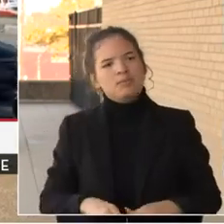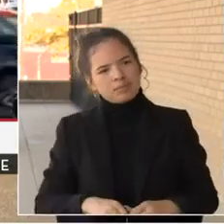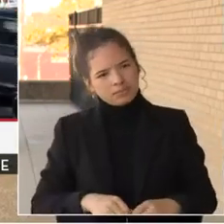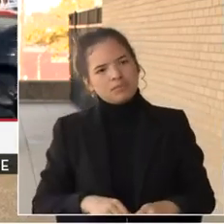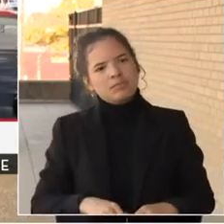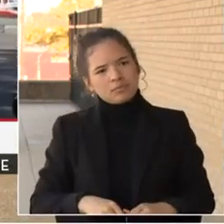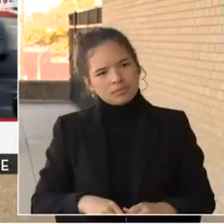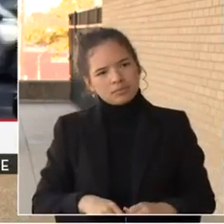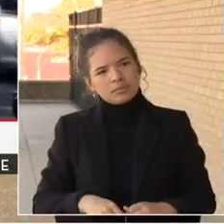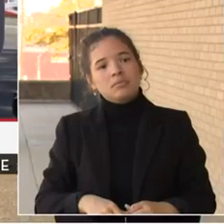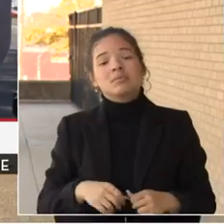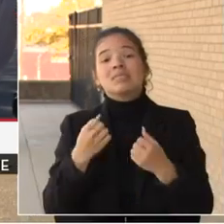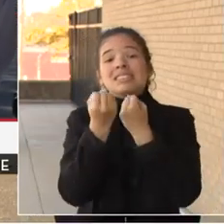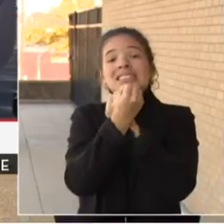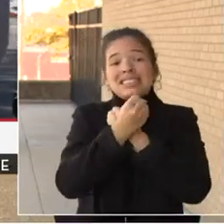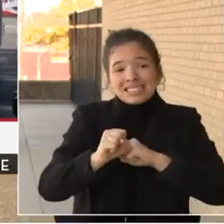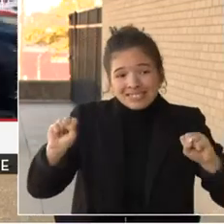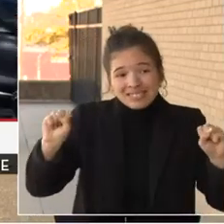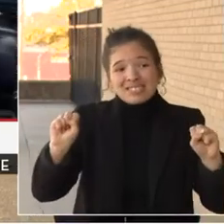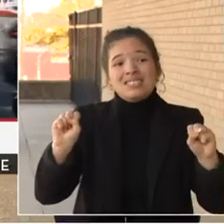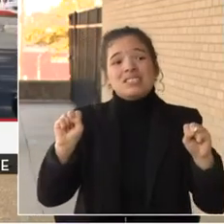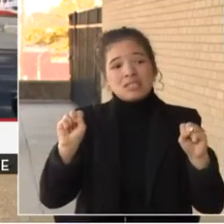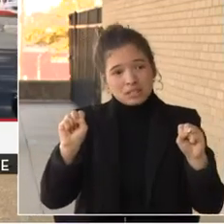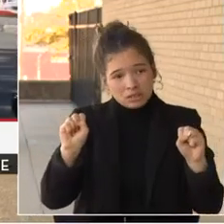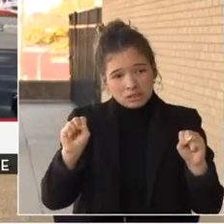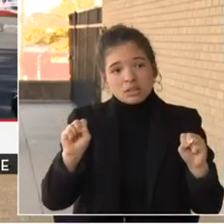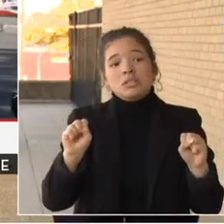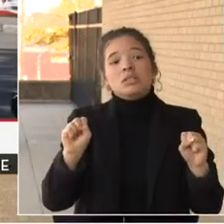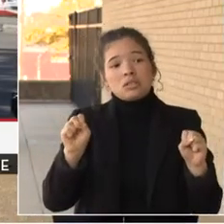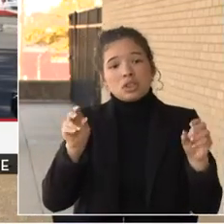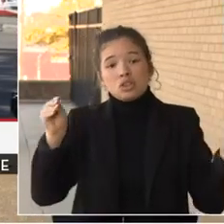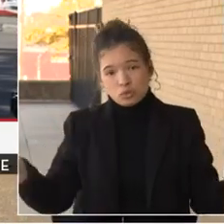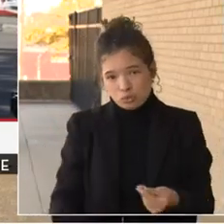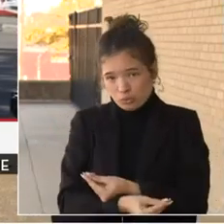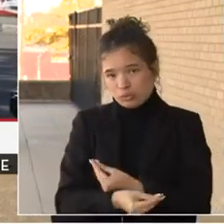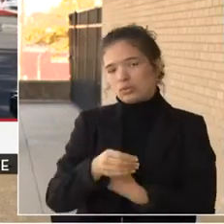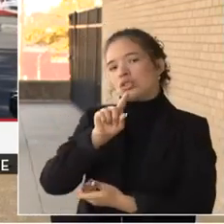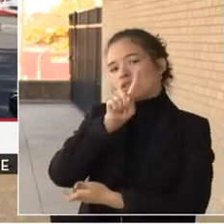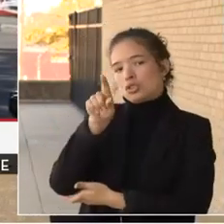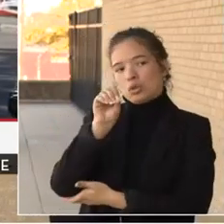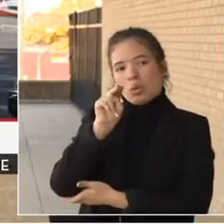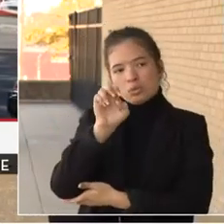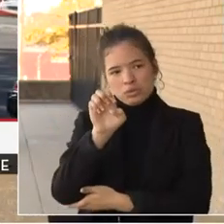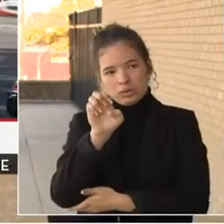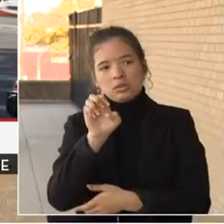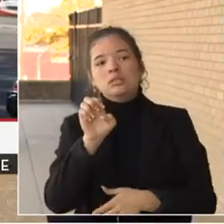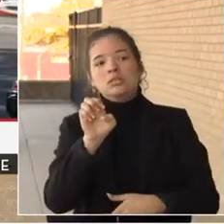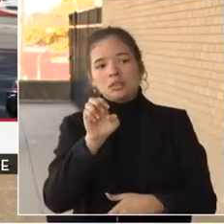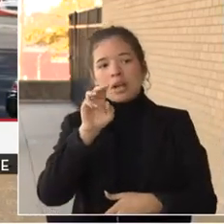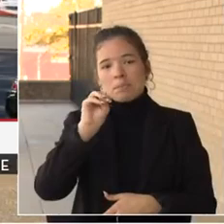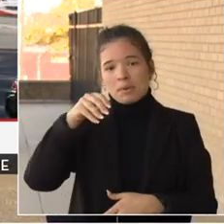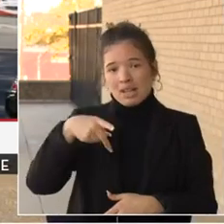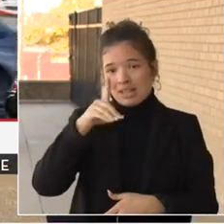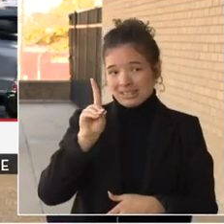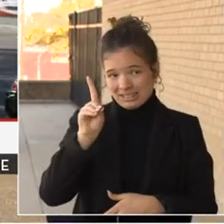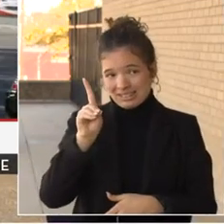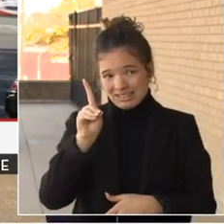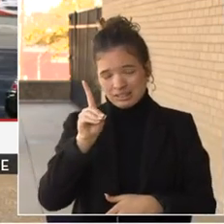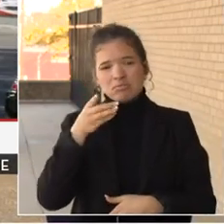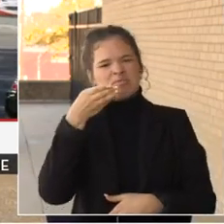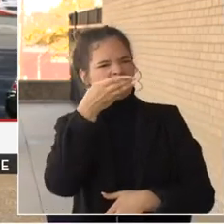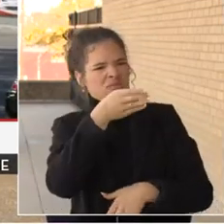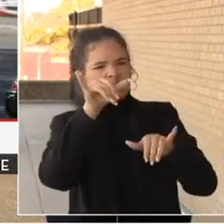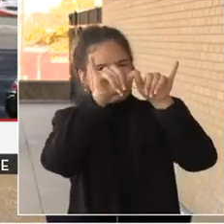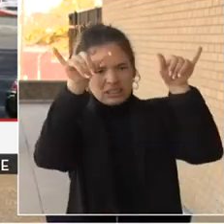Zones. These are located within NPD stations like the one we're at right here at the 5th District.